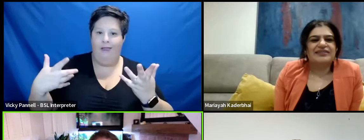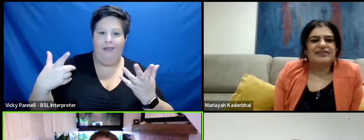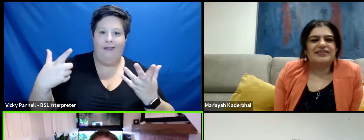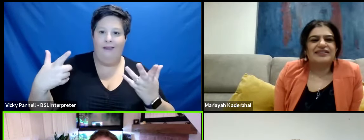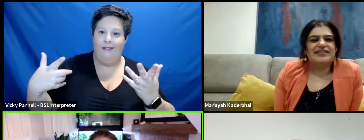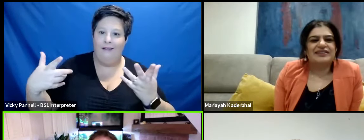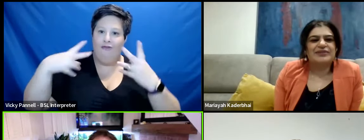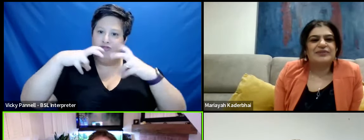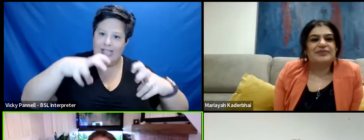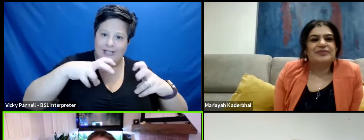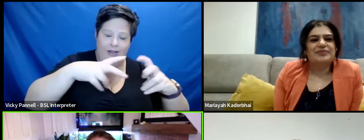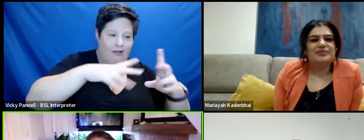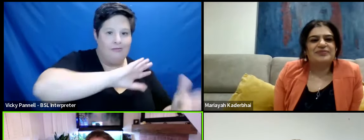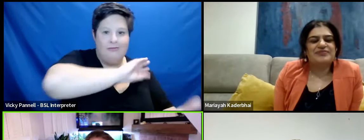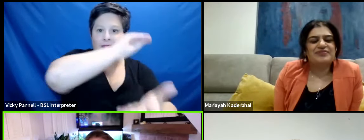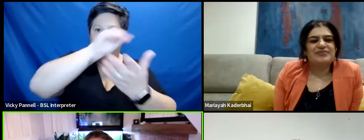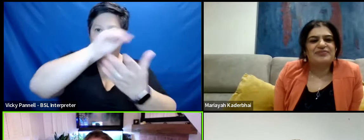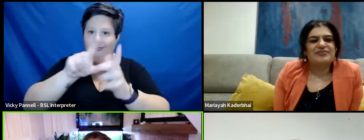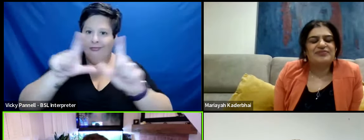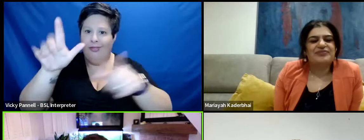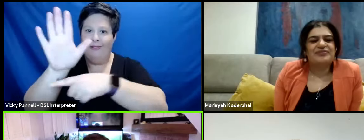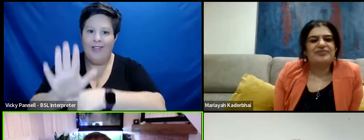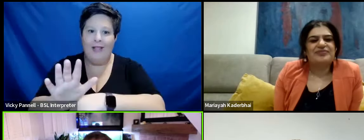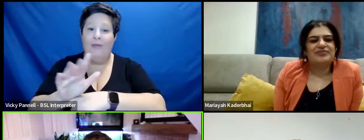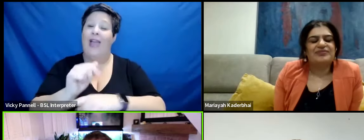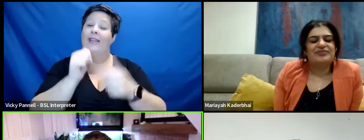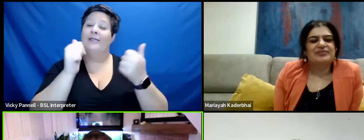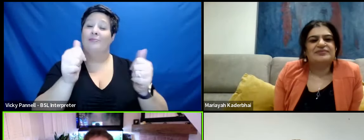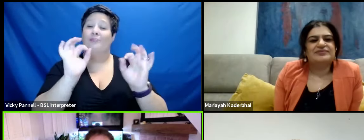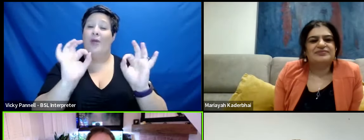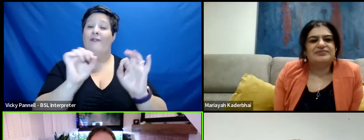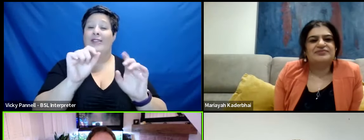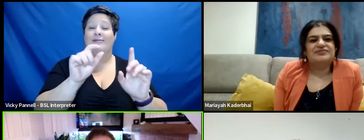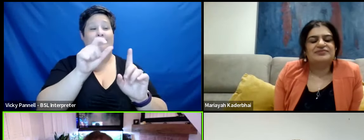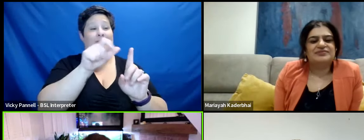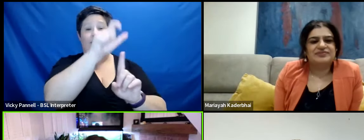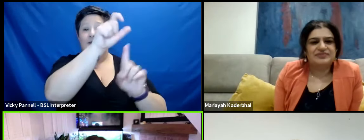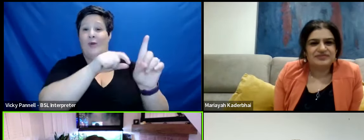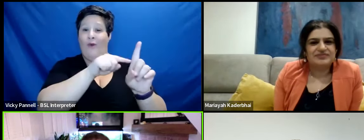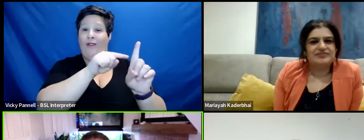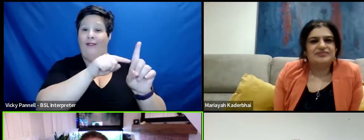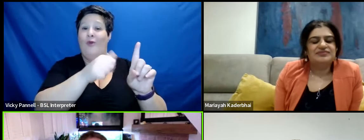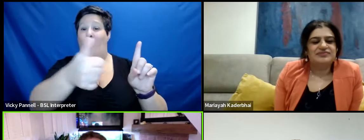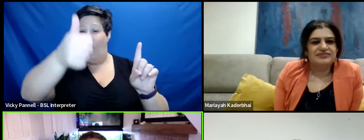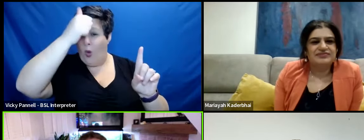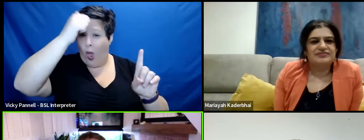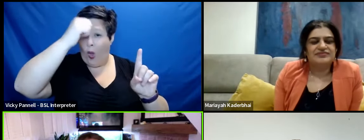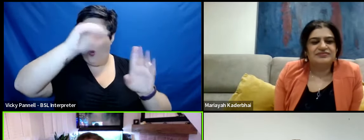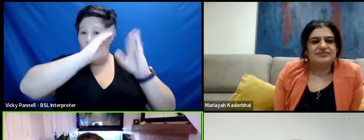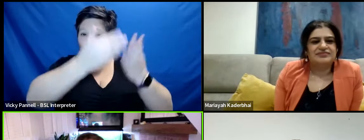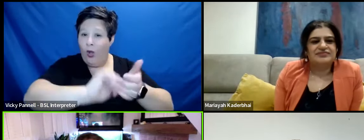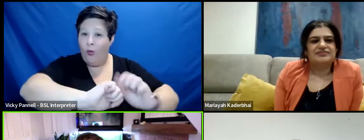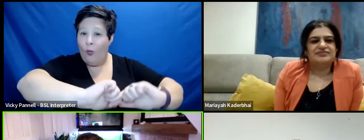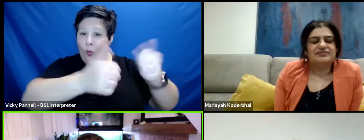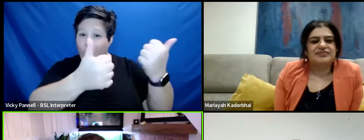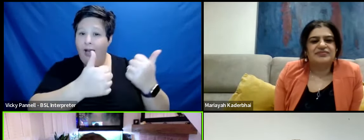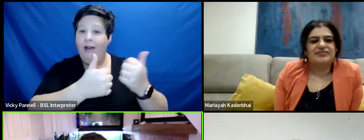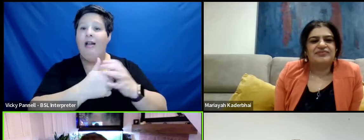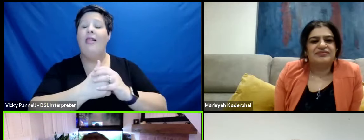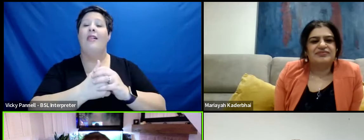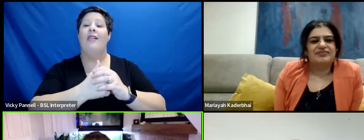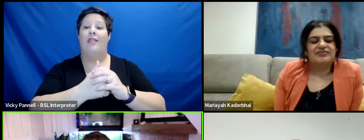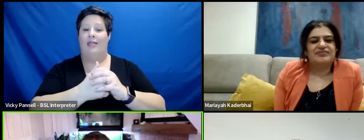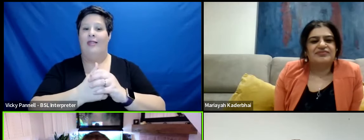research. Like, like Benedict said, it's great to have somebody there who really knows that world. And you can just